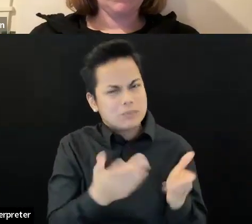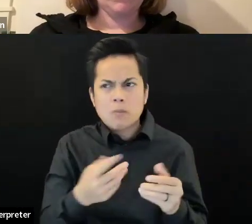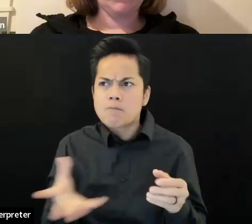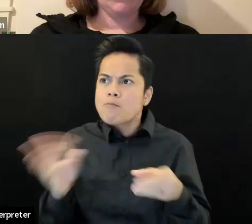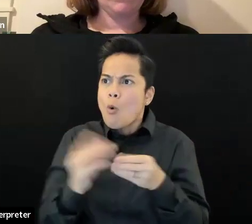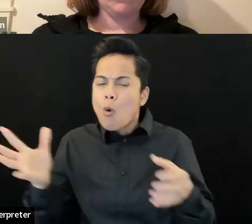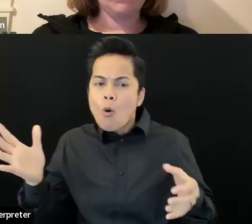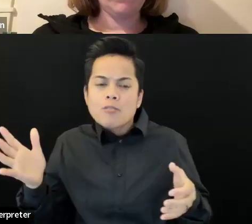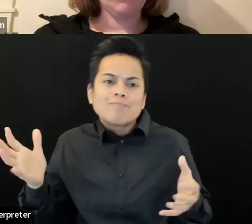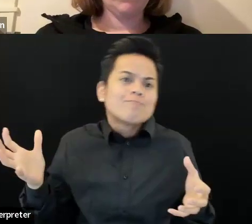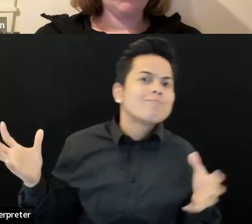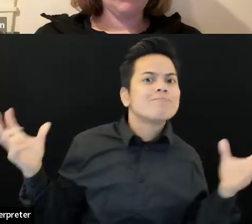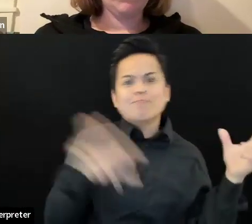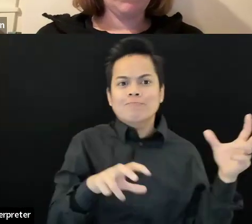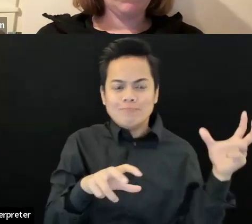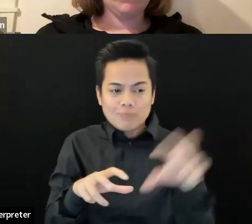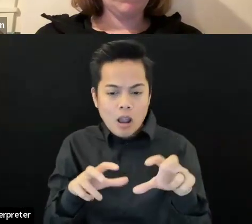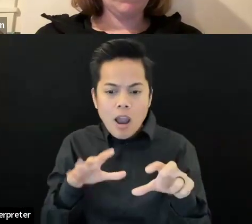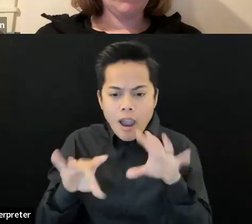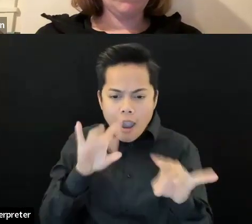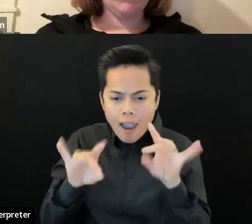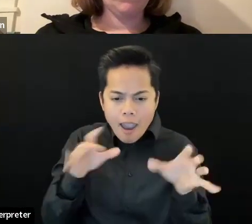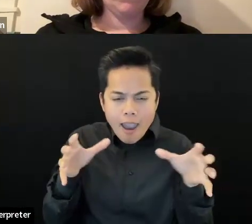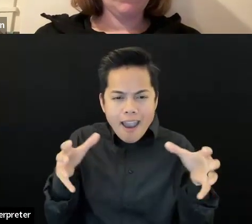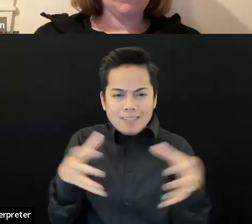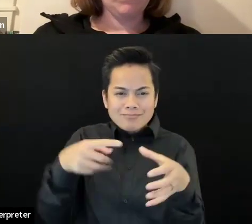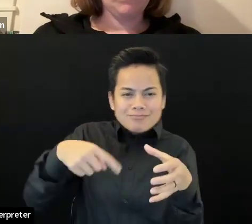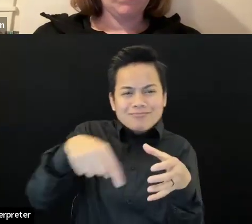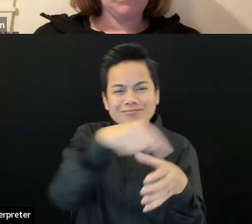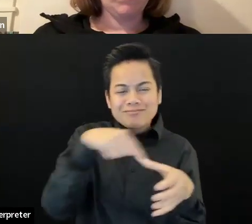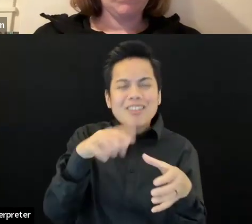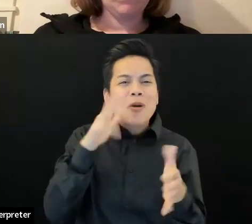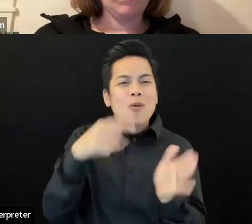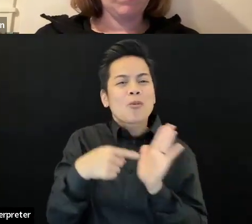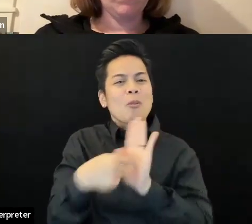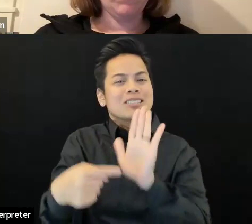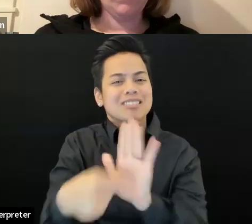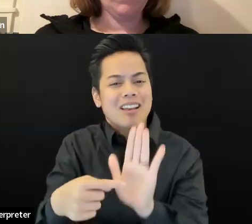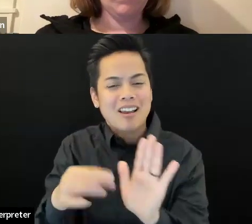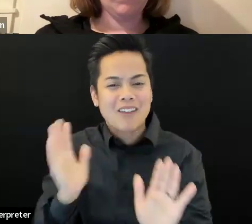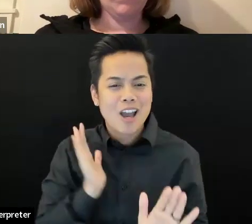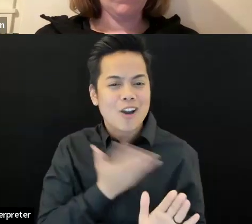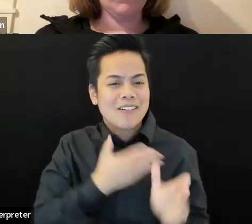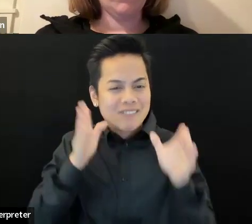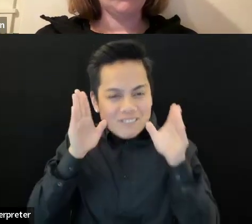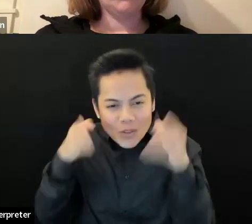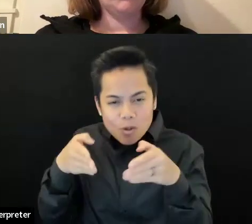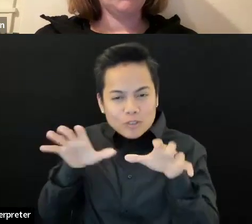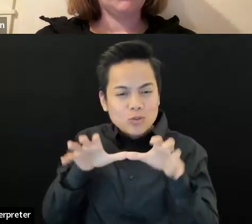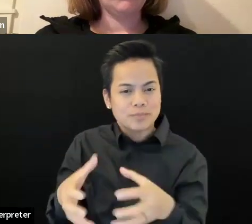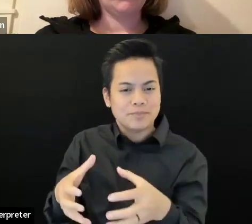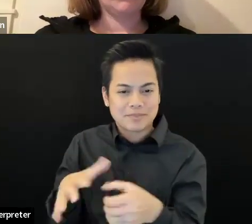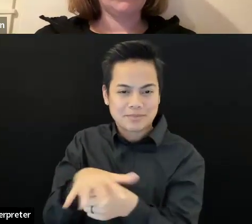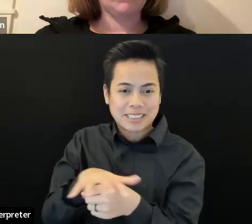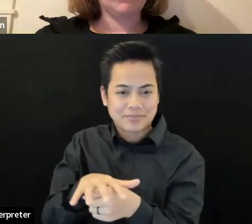the various focus group areas that we are particularly excited to do outreach to pull into the center. Um,